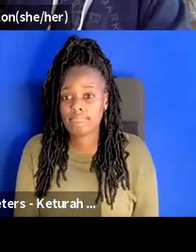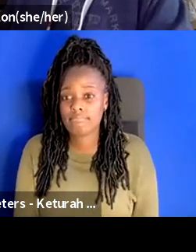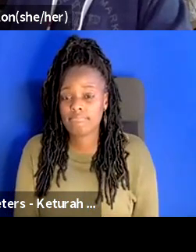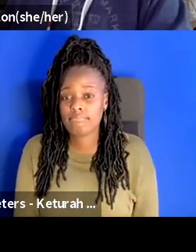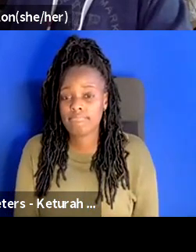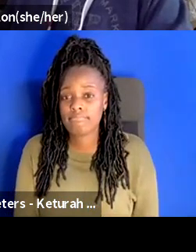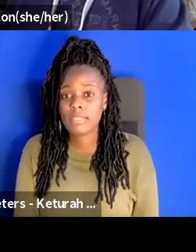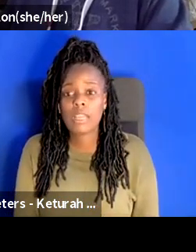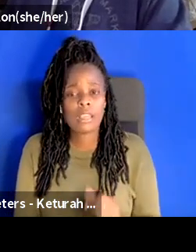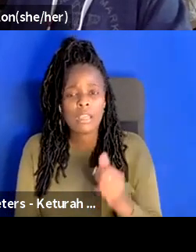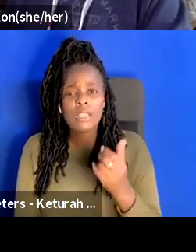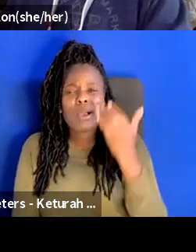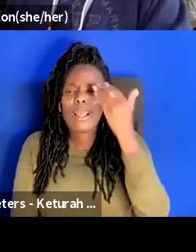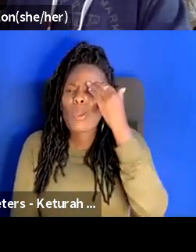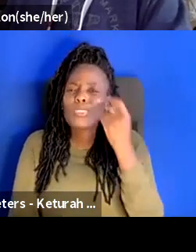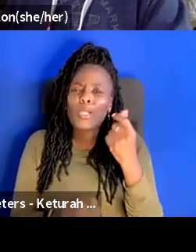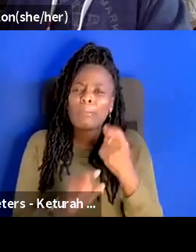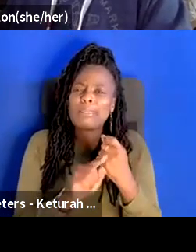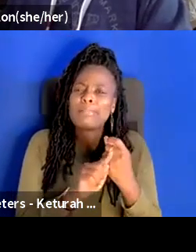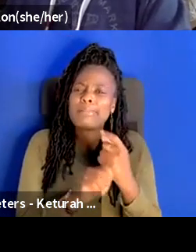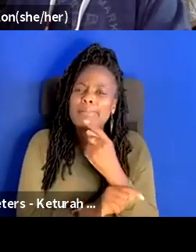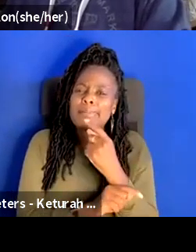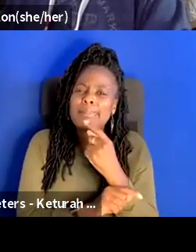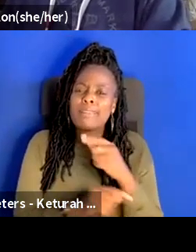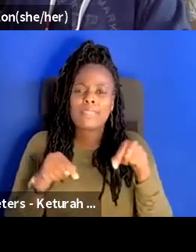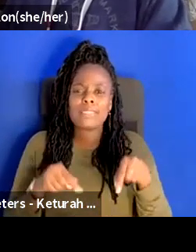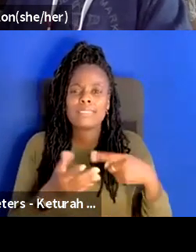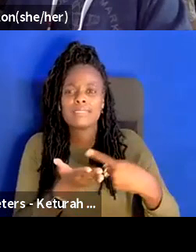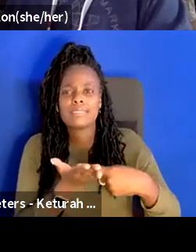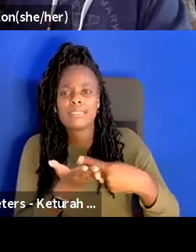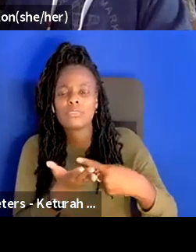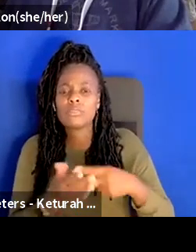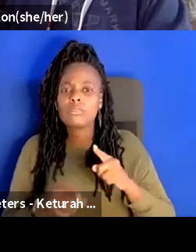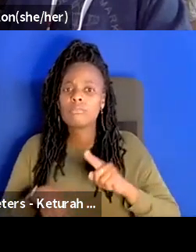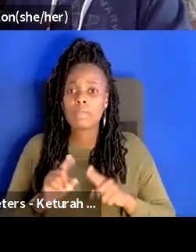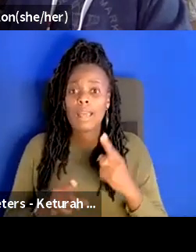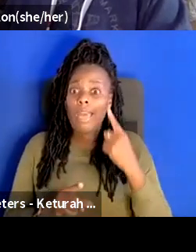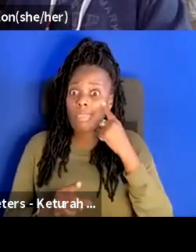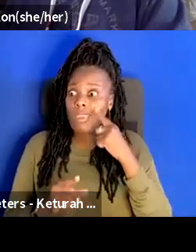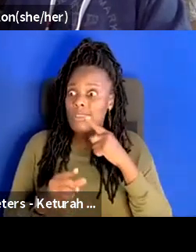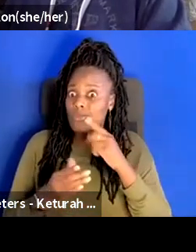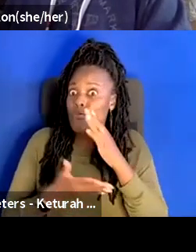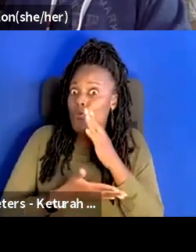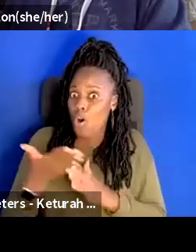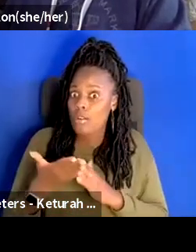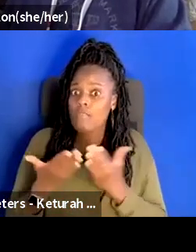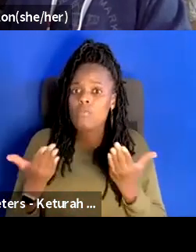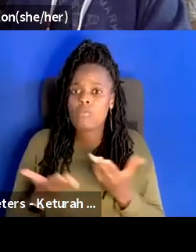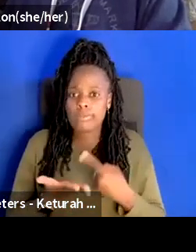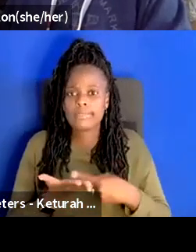so i know that's off topic for our our conversation but i do think it is an extension of of what we're discussing